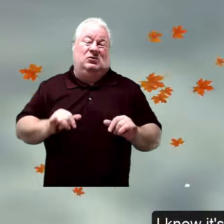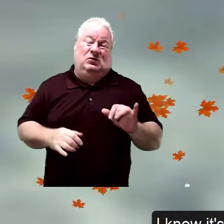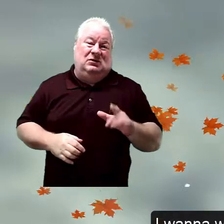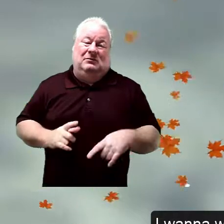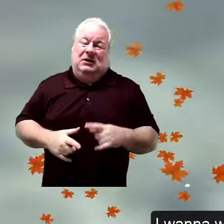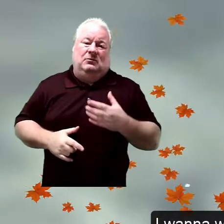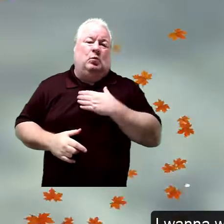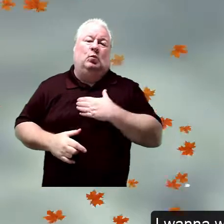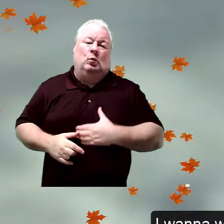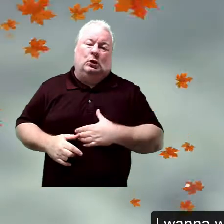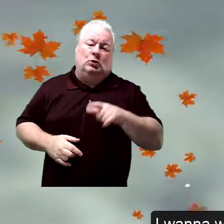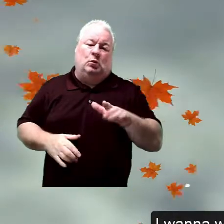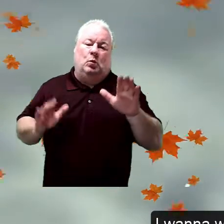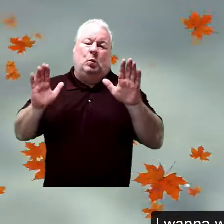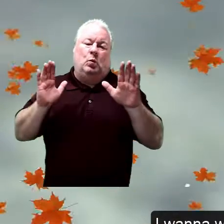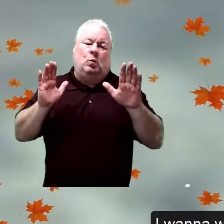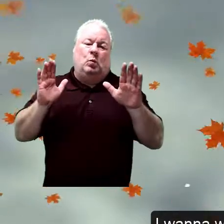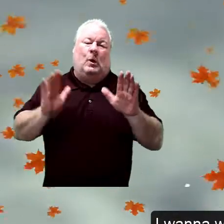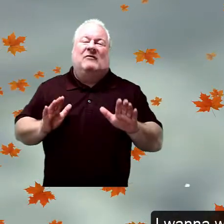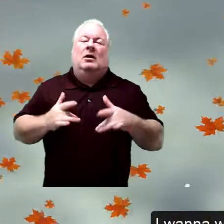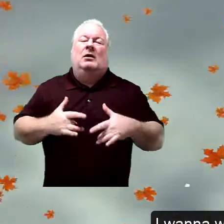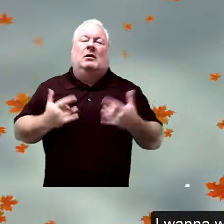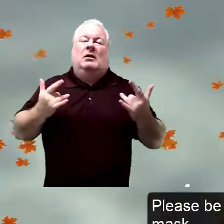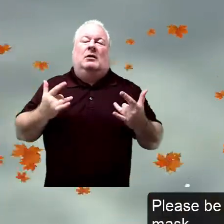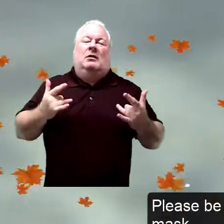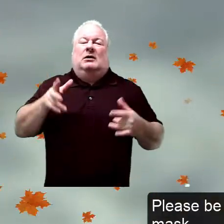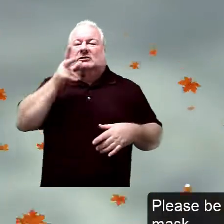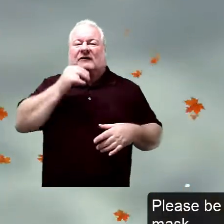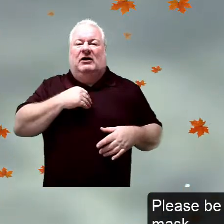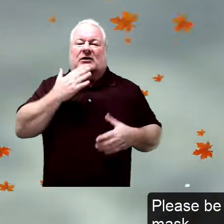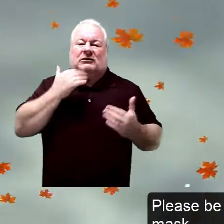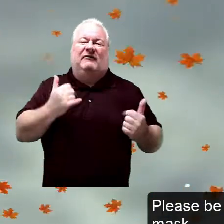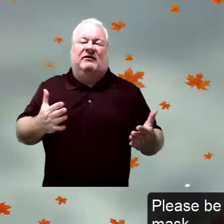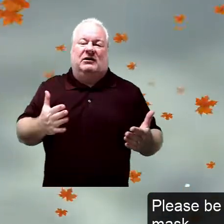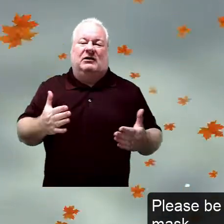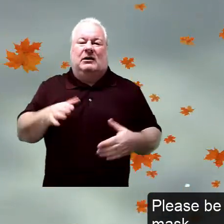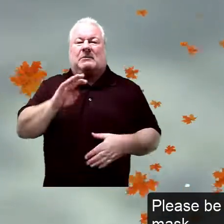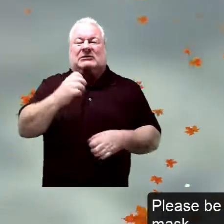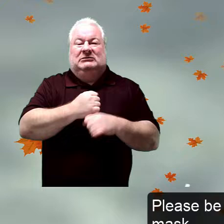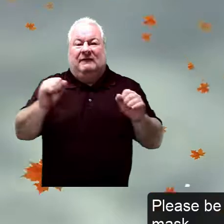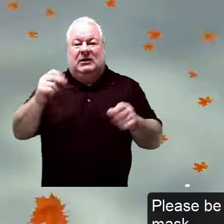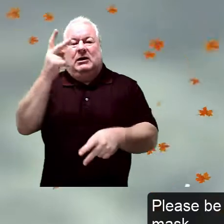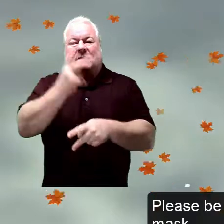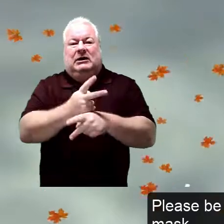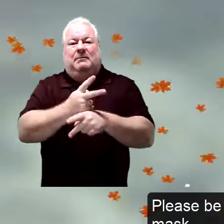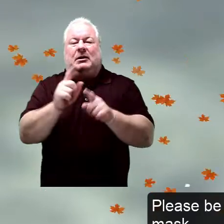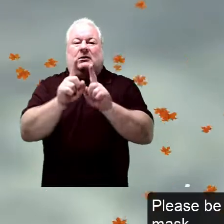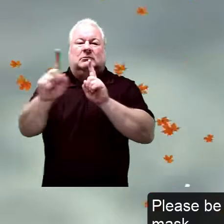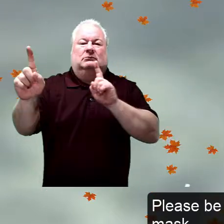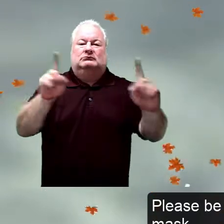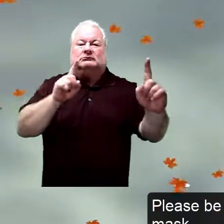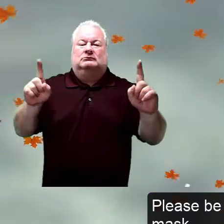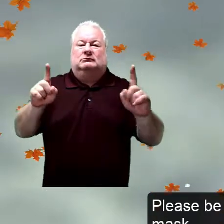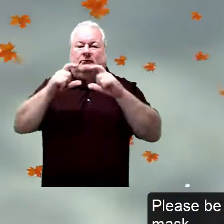home. I want to wish everyone a wonderful Thanksgiving. Please be safe. Keep your distance.